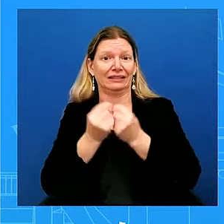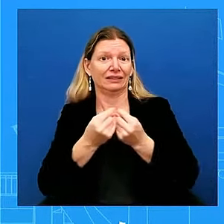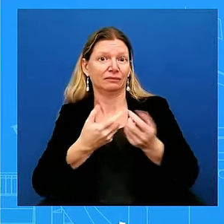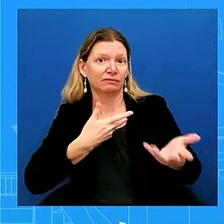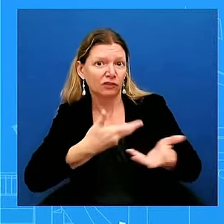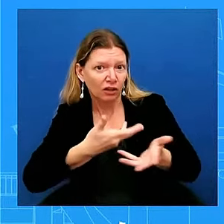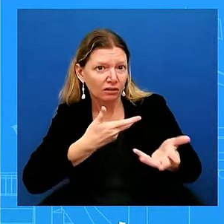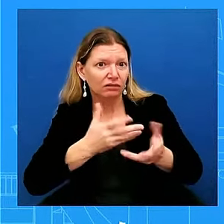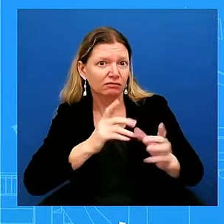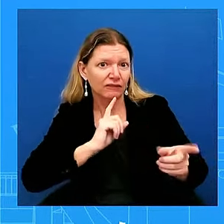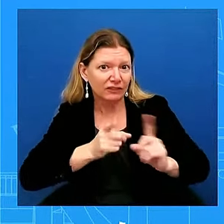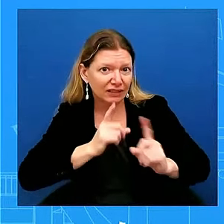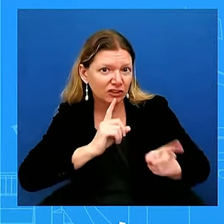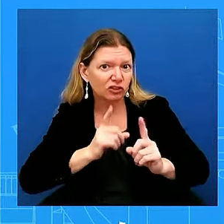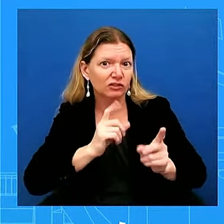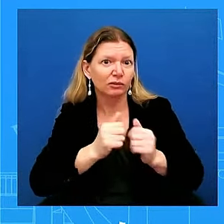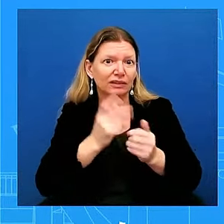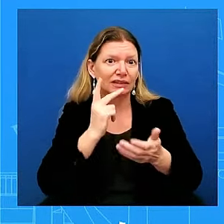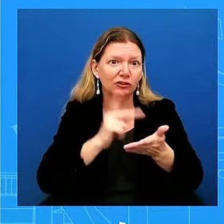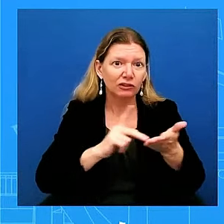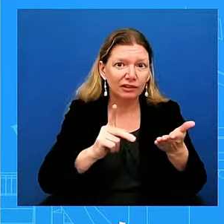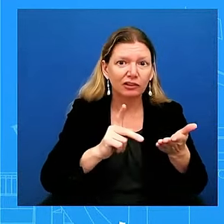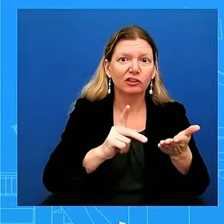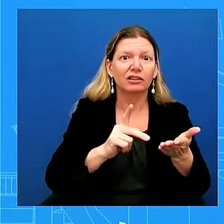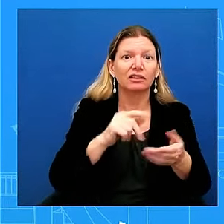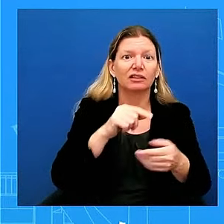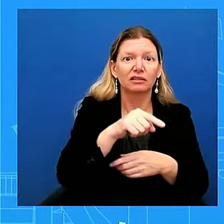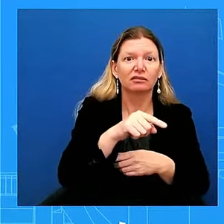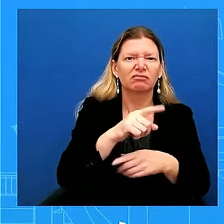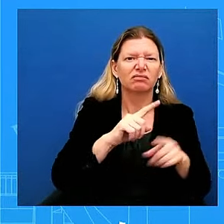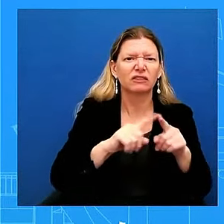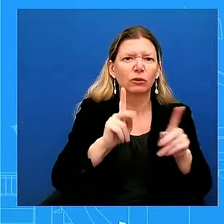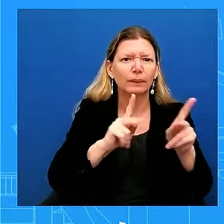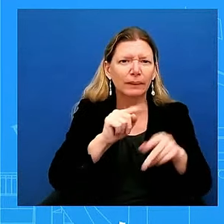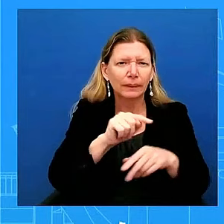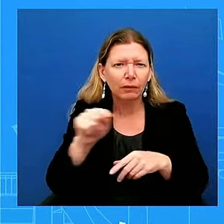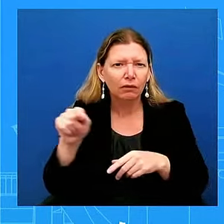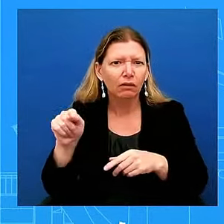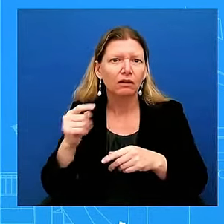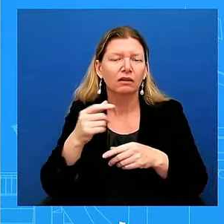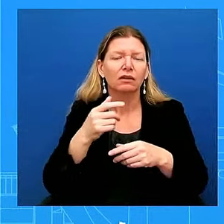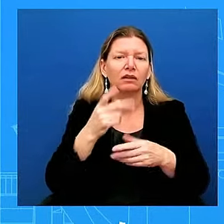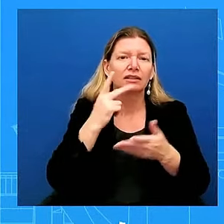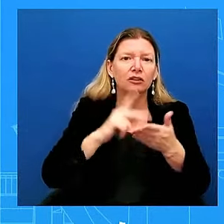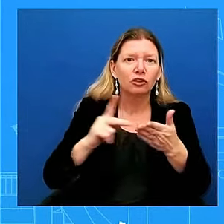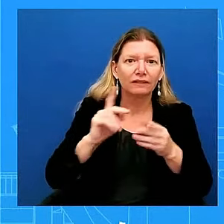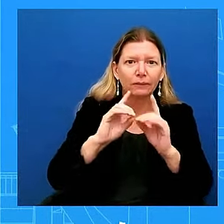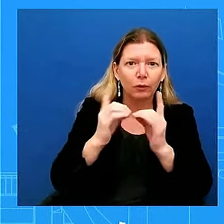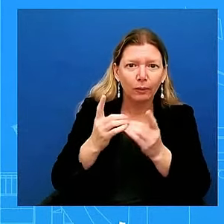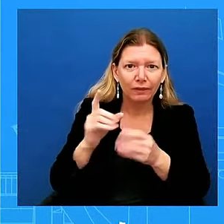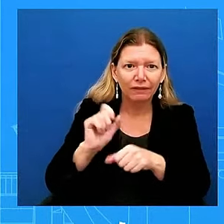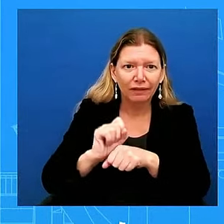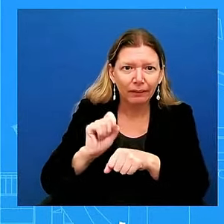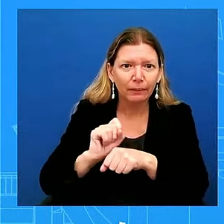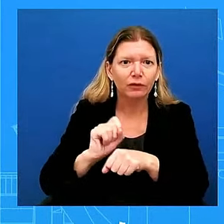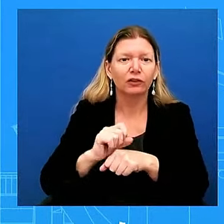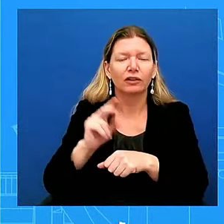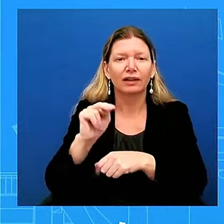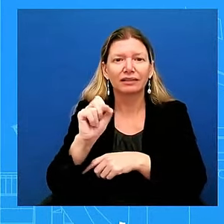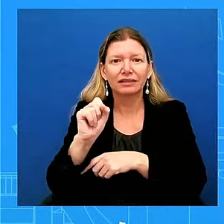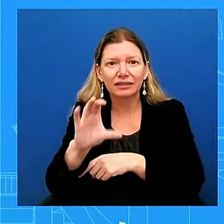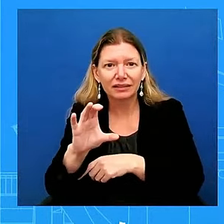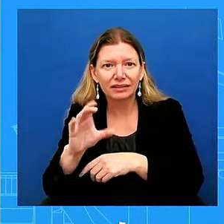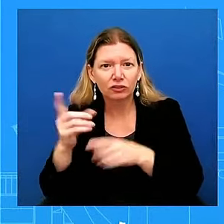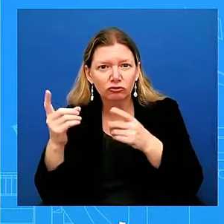and also NSC Director Lael have been having regular communications. And we've made our message really clear